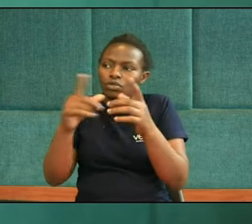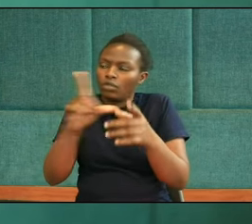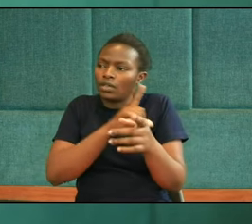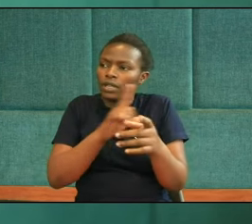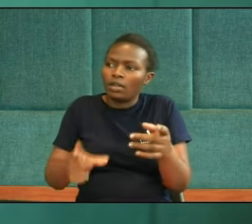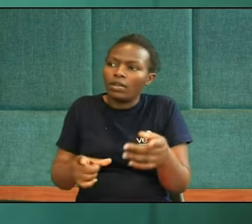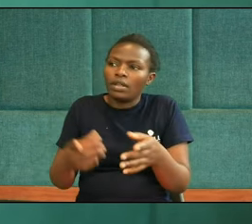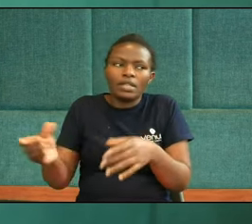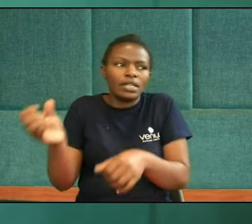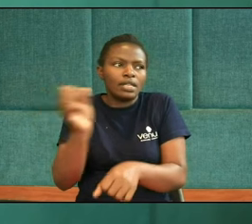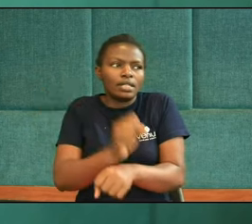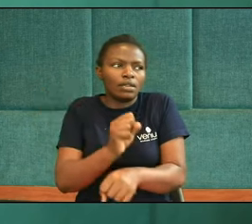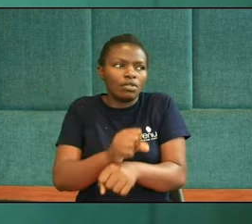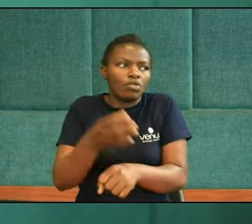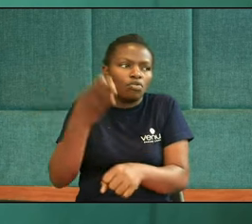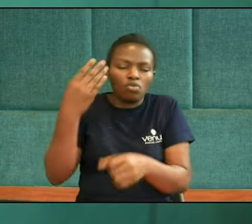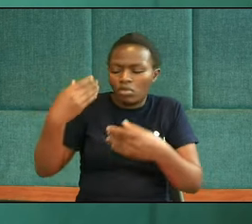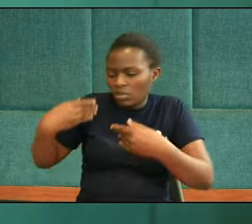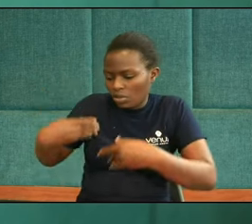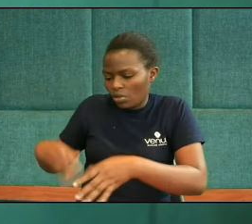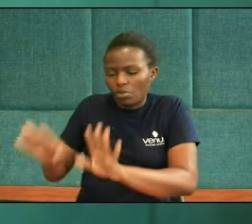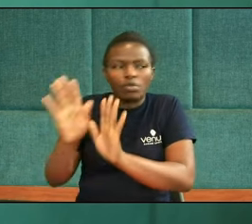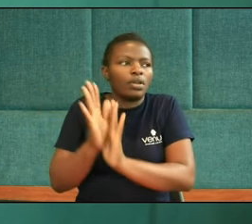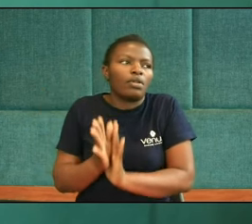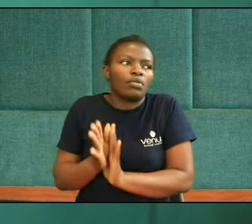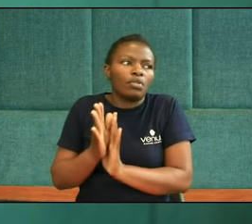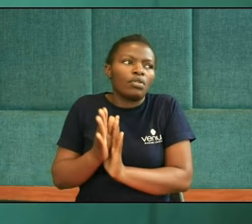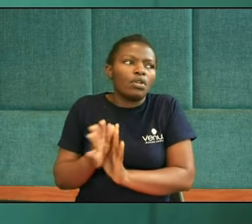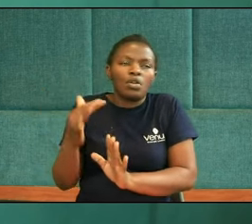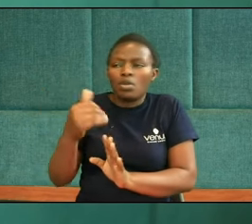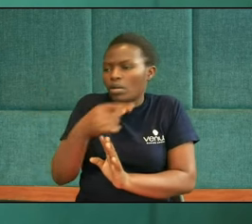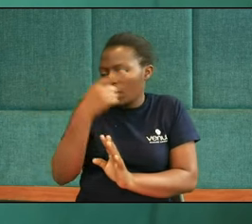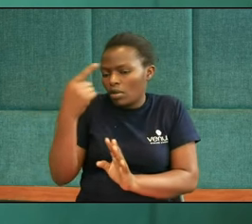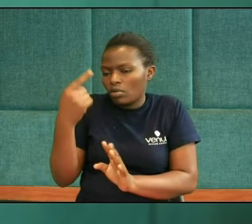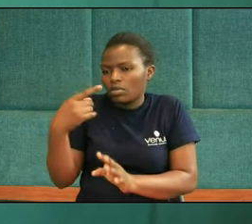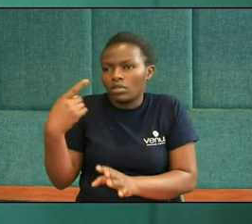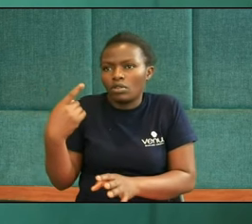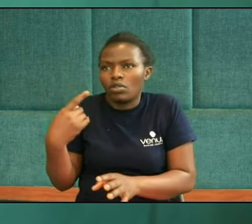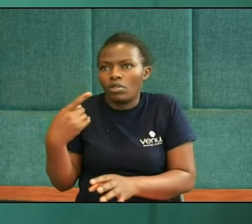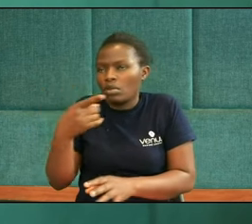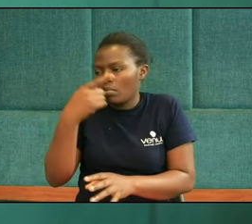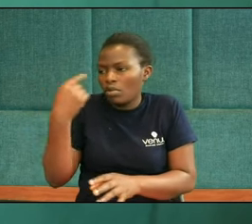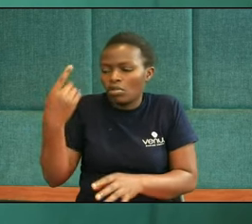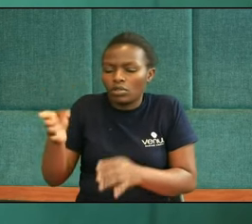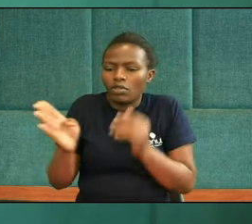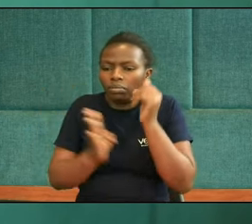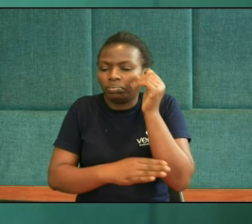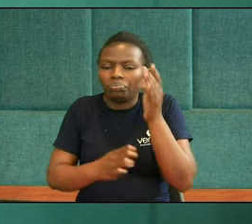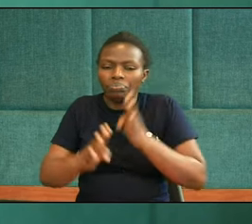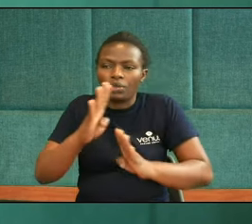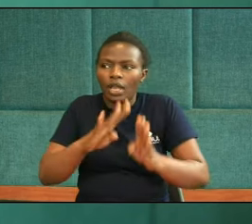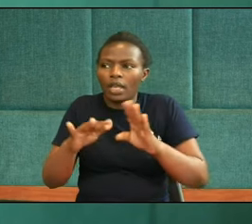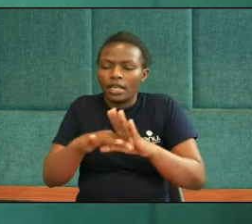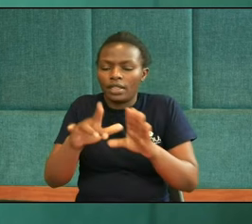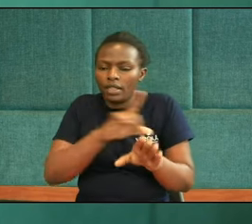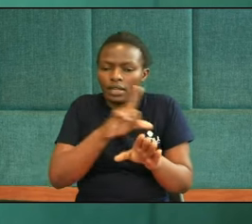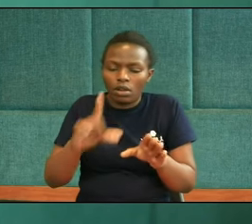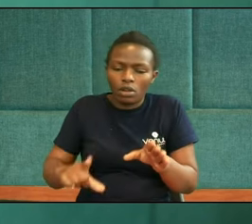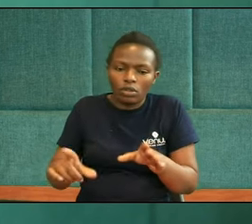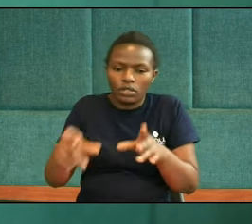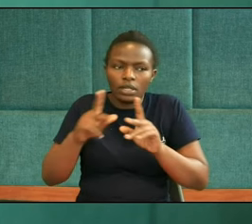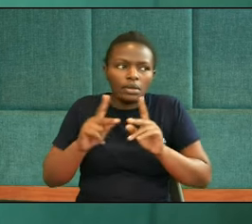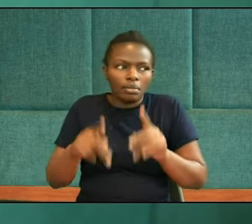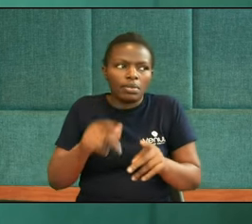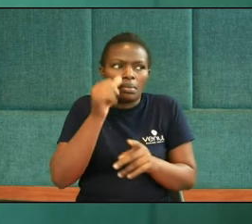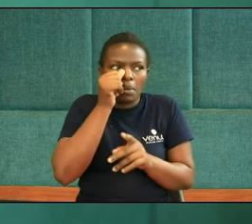Was drawn down Because of rebellion in the Lord's people And the daily sacrifice